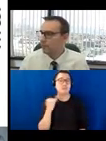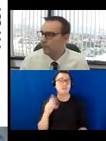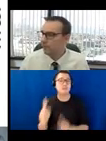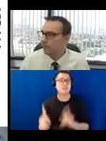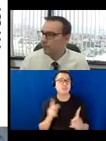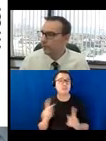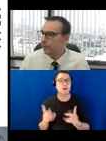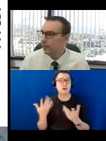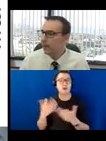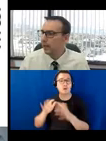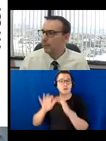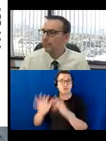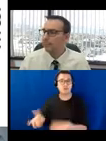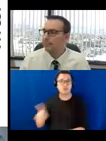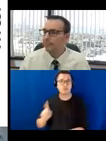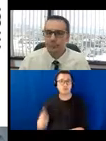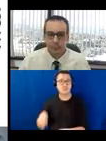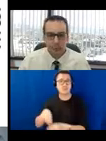into the